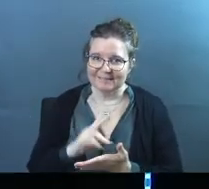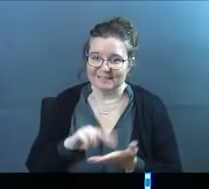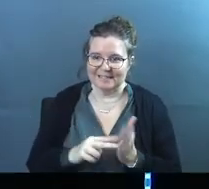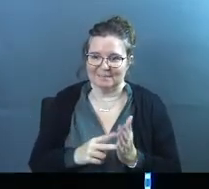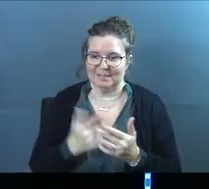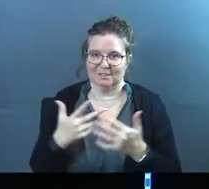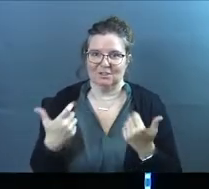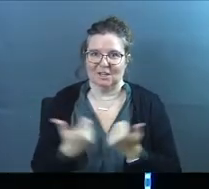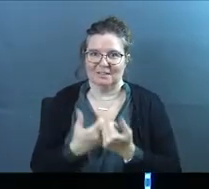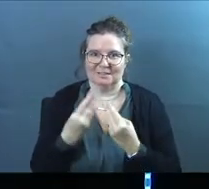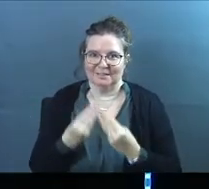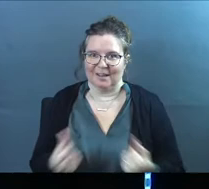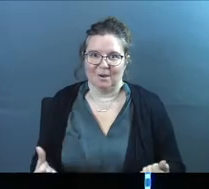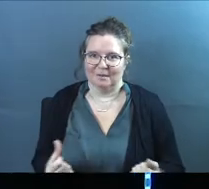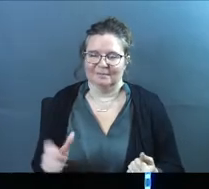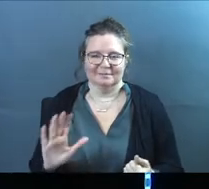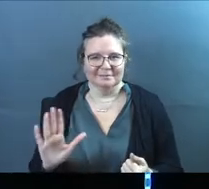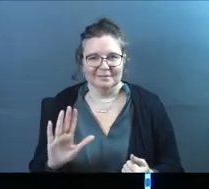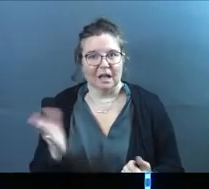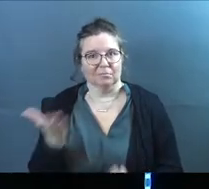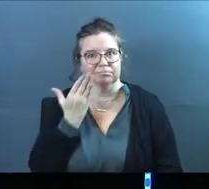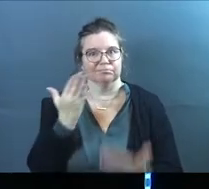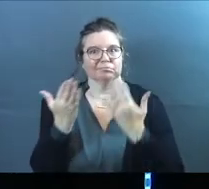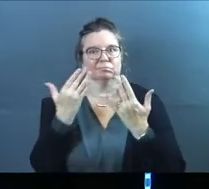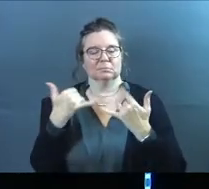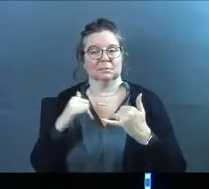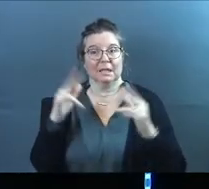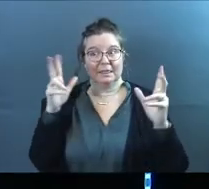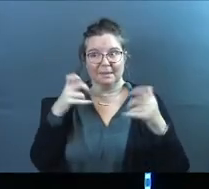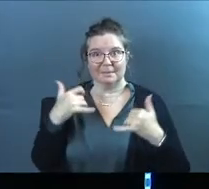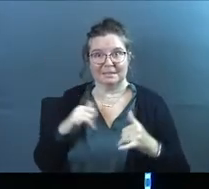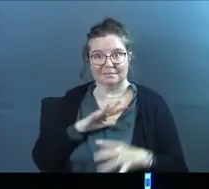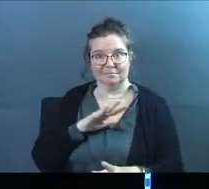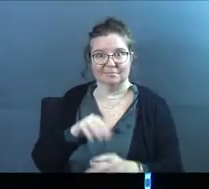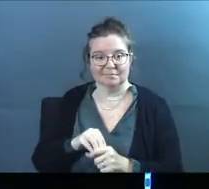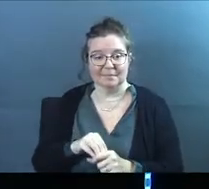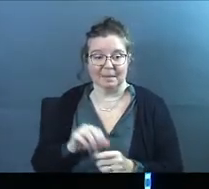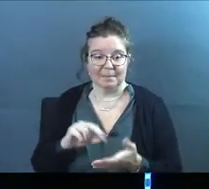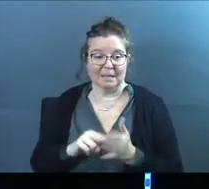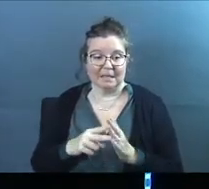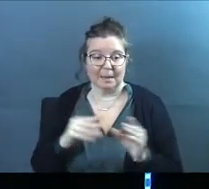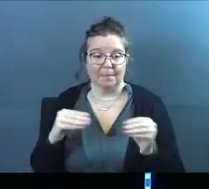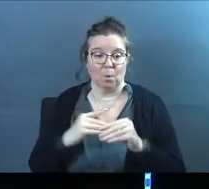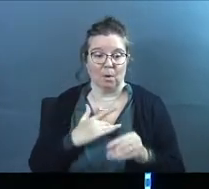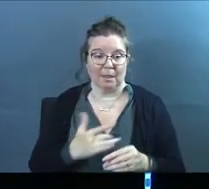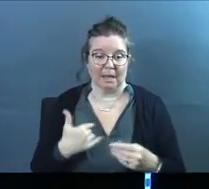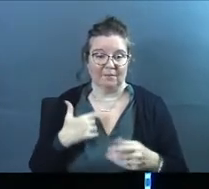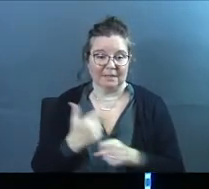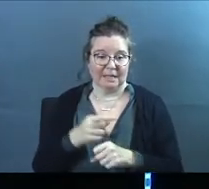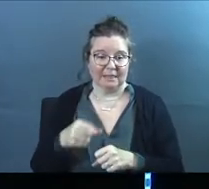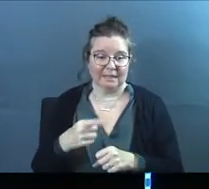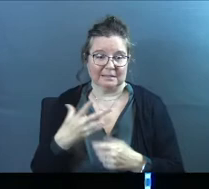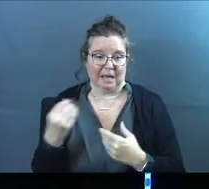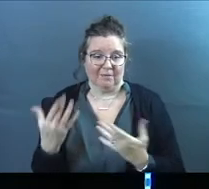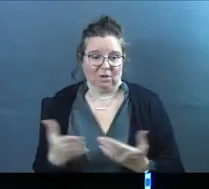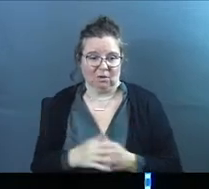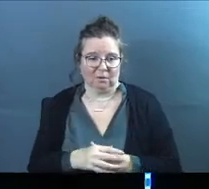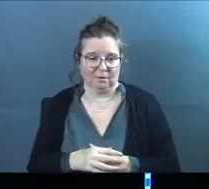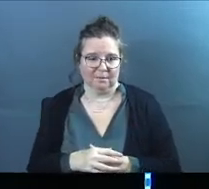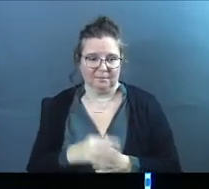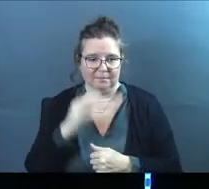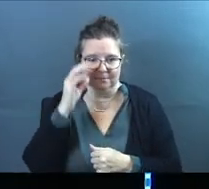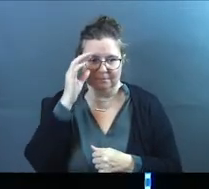that challenges won't come your way. does not mean that the enemy is not, in fact, it means the enemy is more like, I got to get this guy out of here,